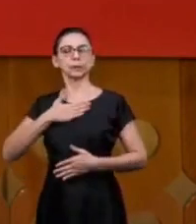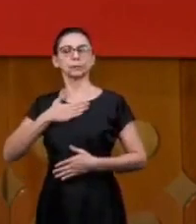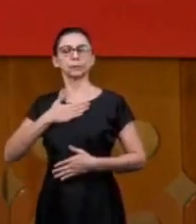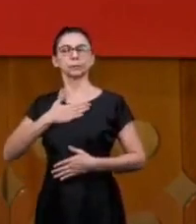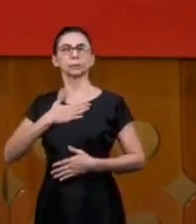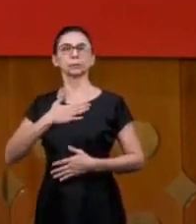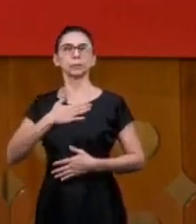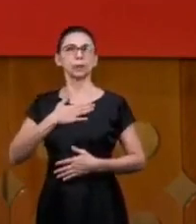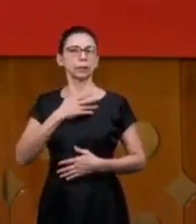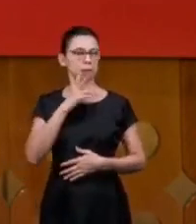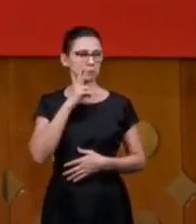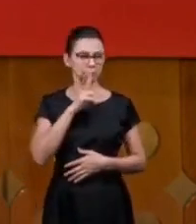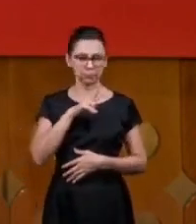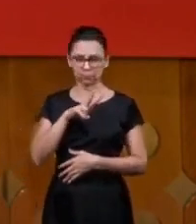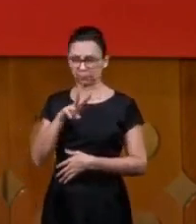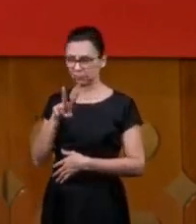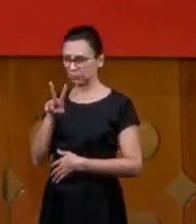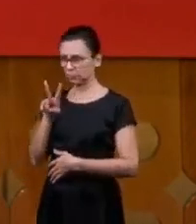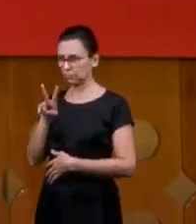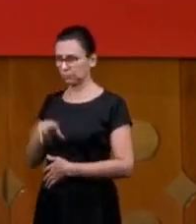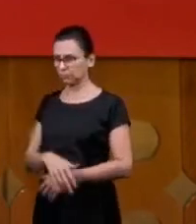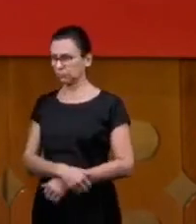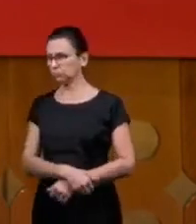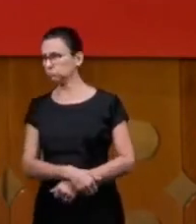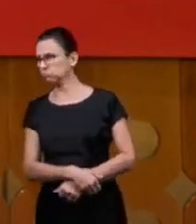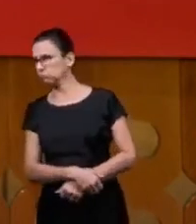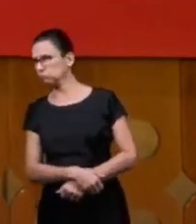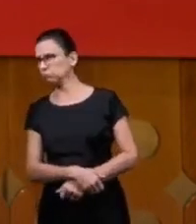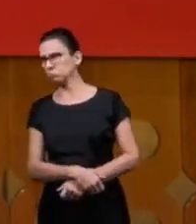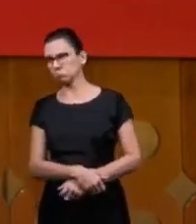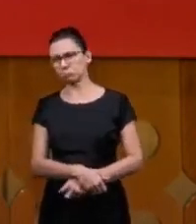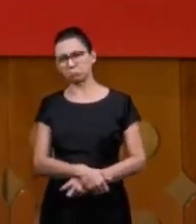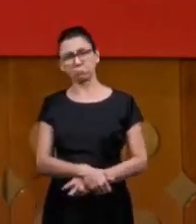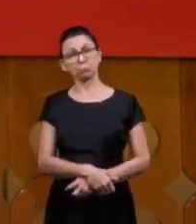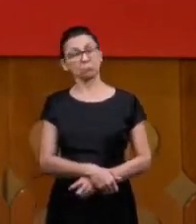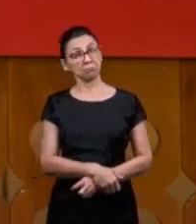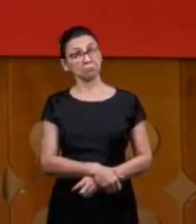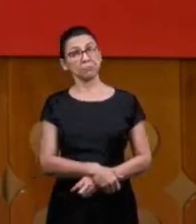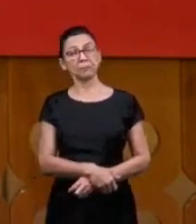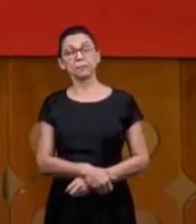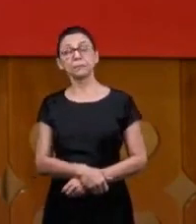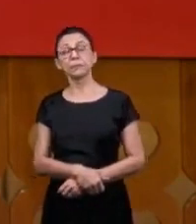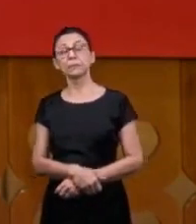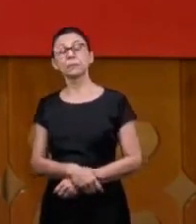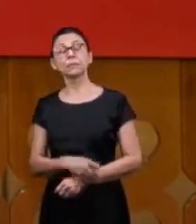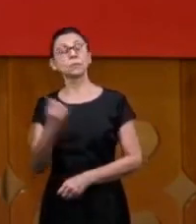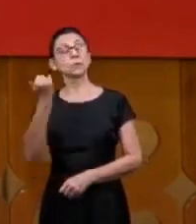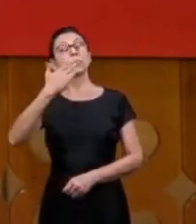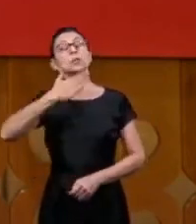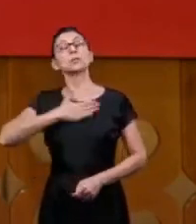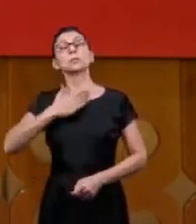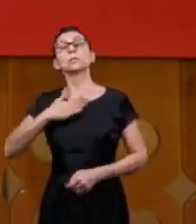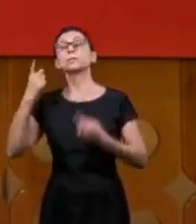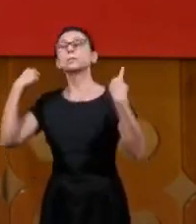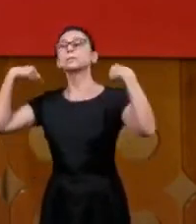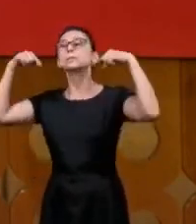he looked look they are my sheep